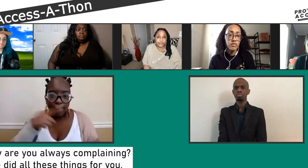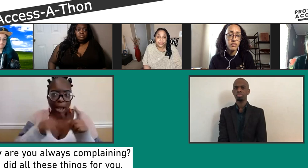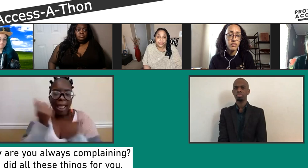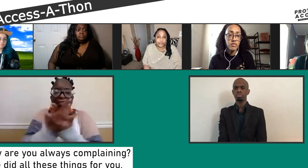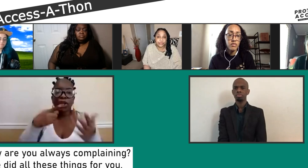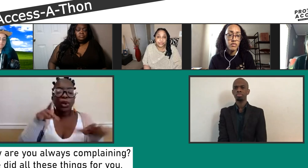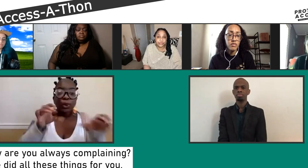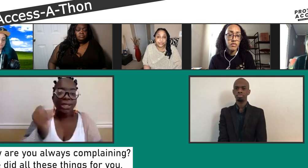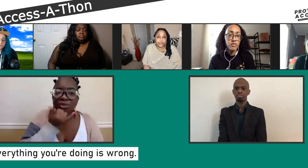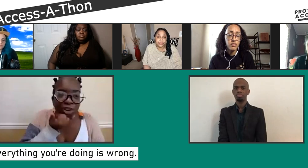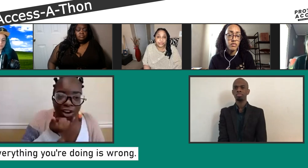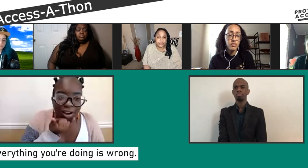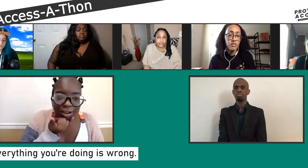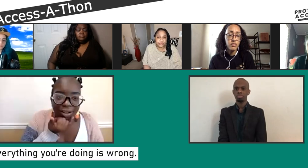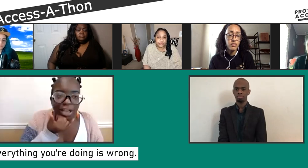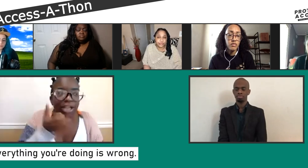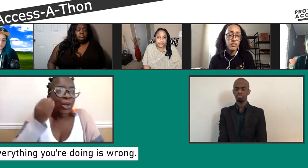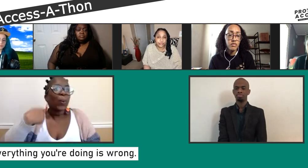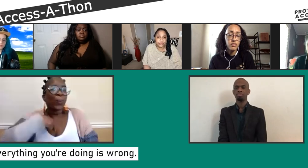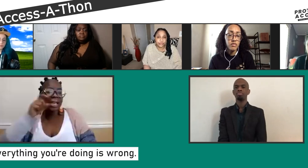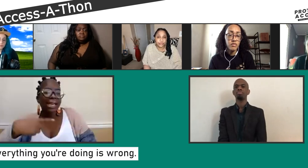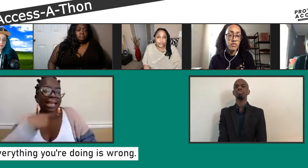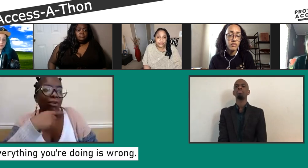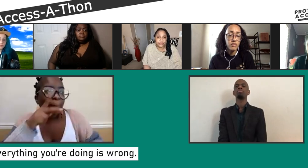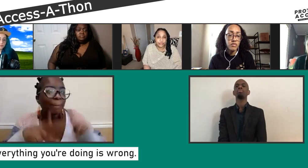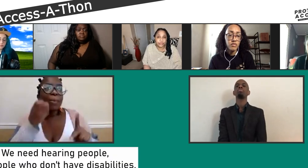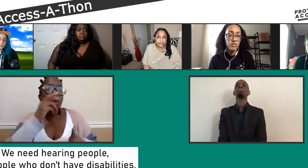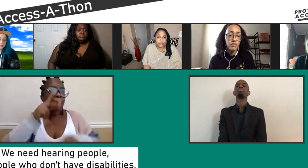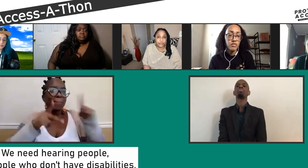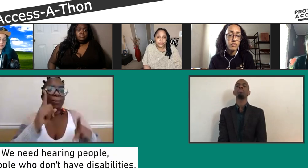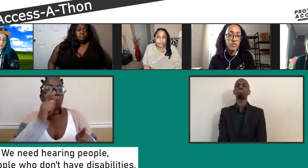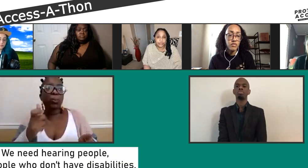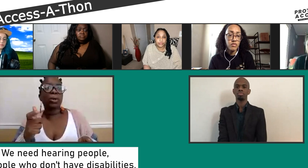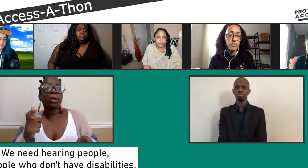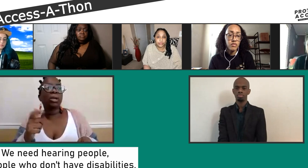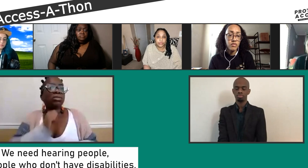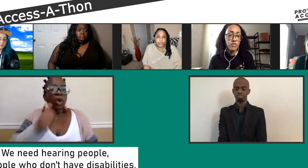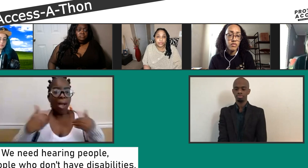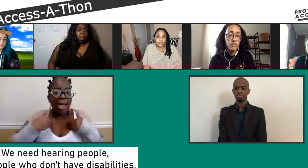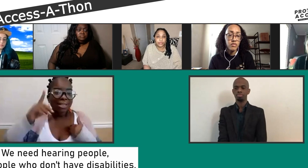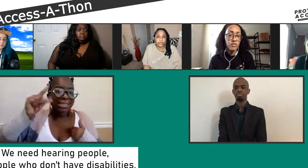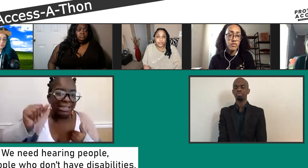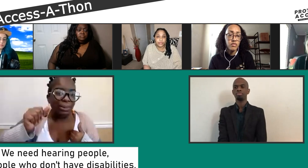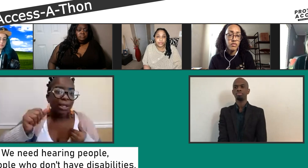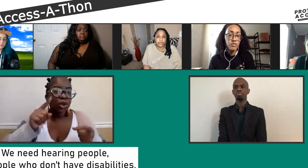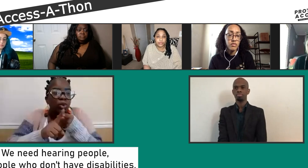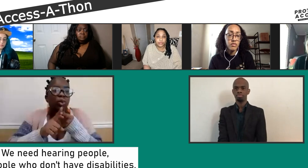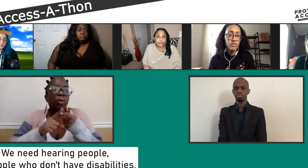What do you need all this for? And everything that they're doing or if they do accommodate is wrong. So if hearing people